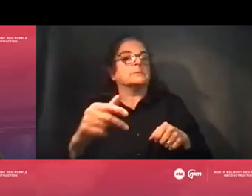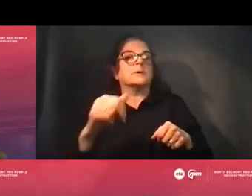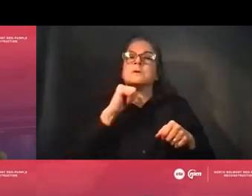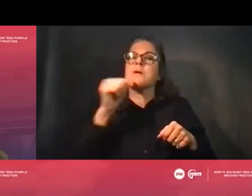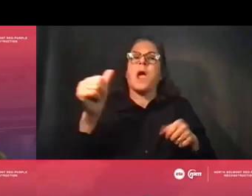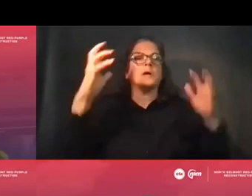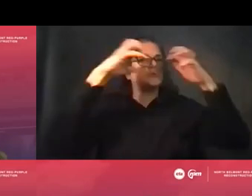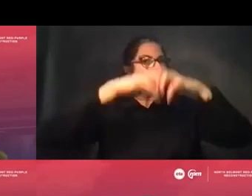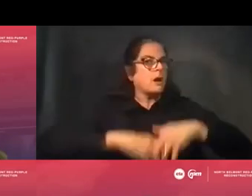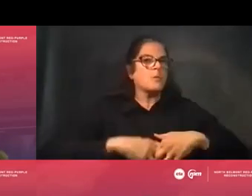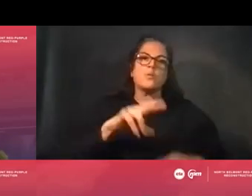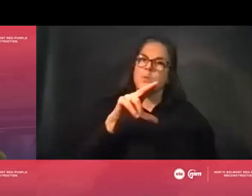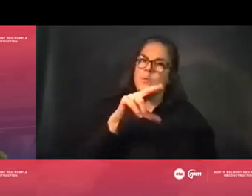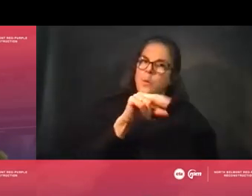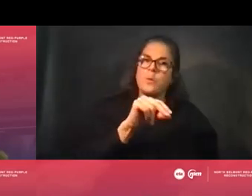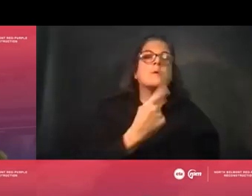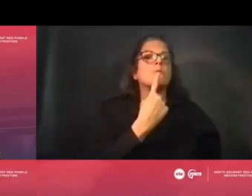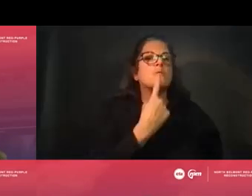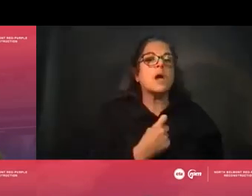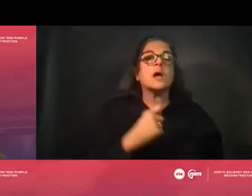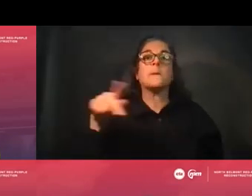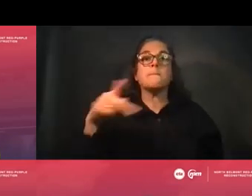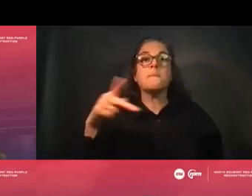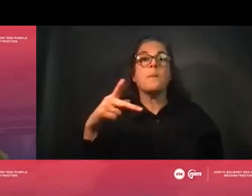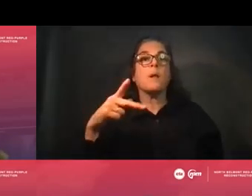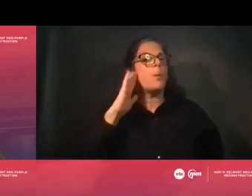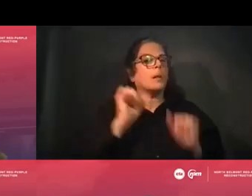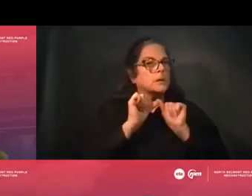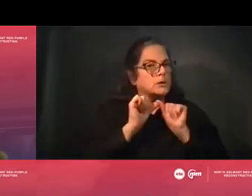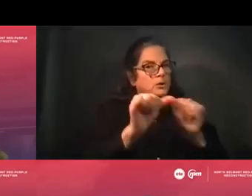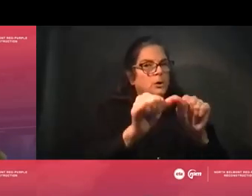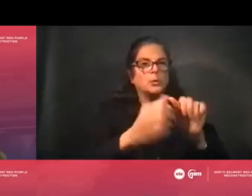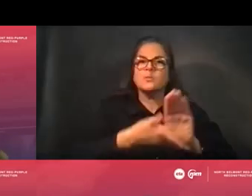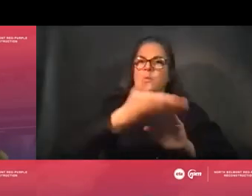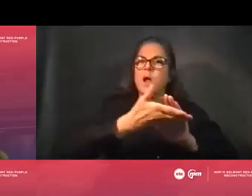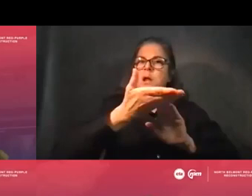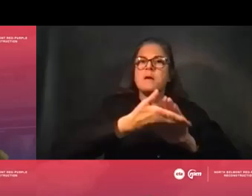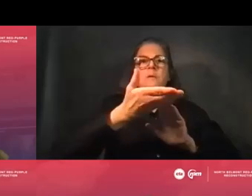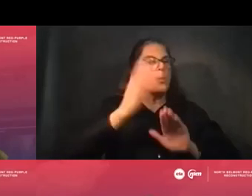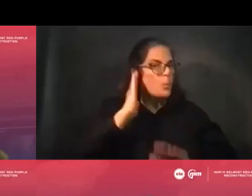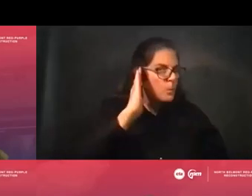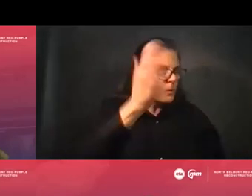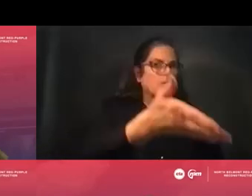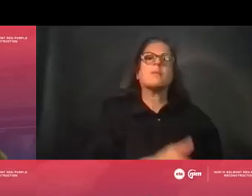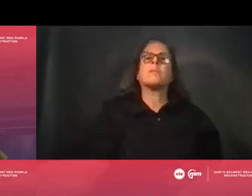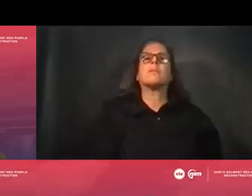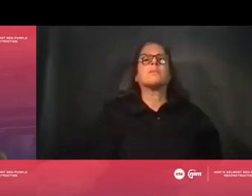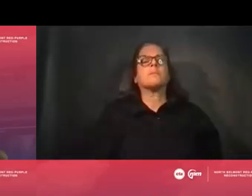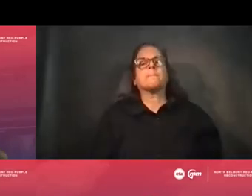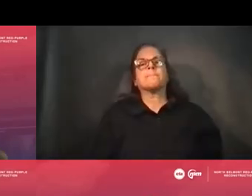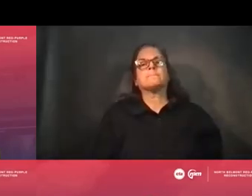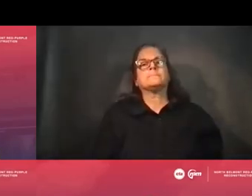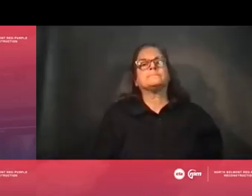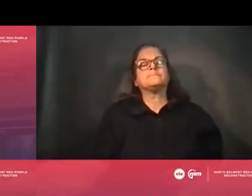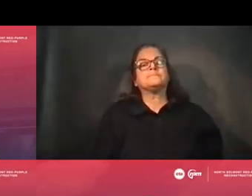or purple line and doing bus shuttles for this work. What we will do is we will have